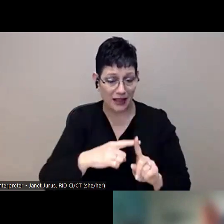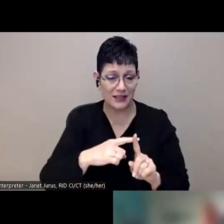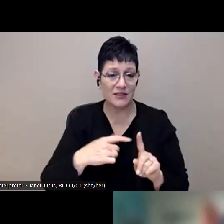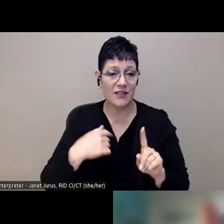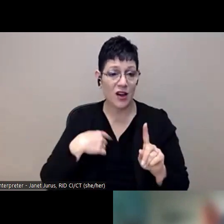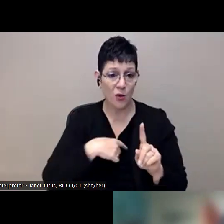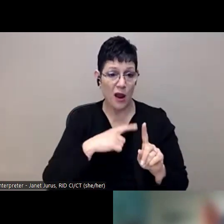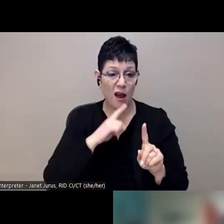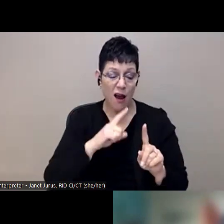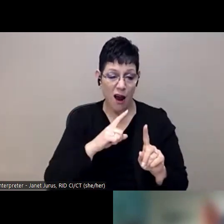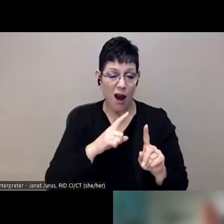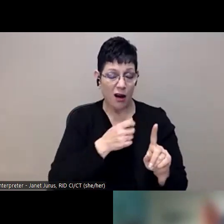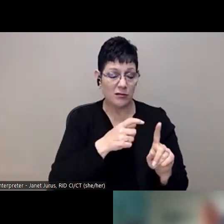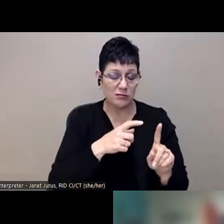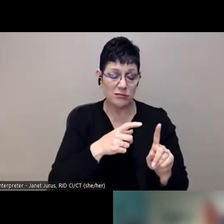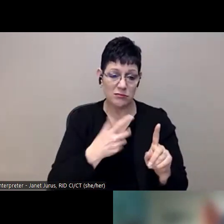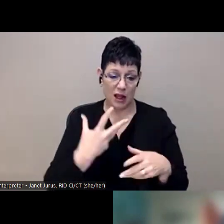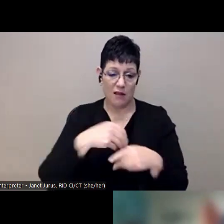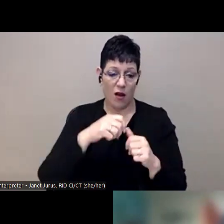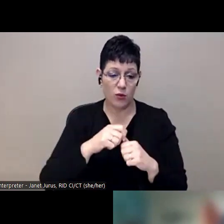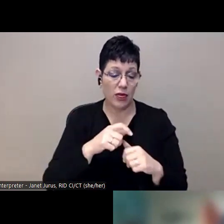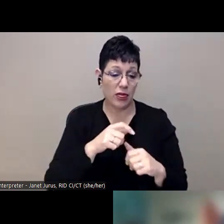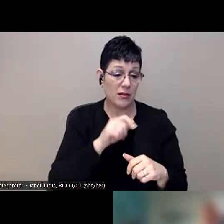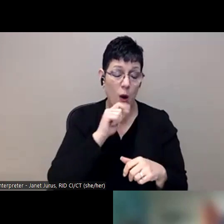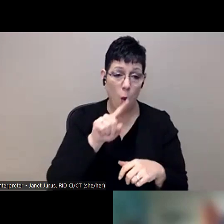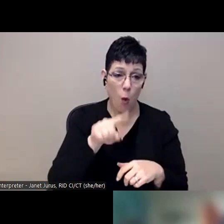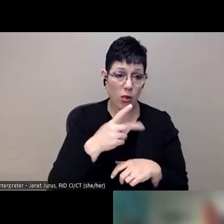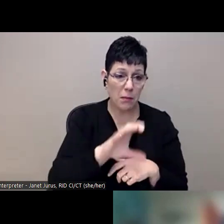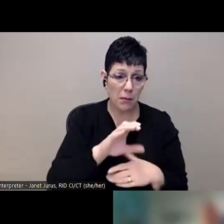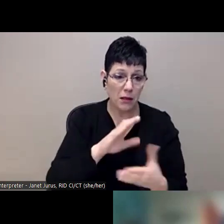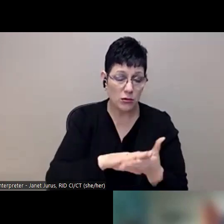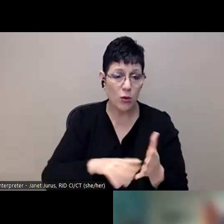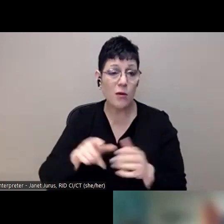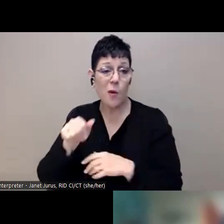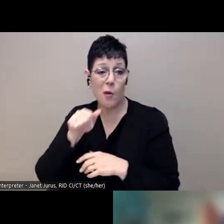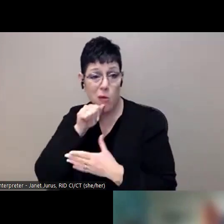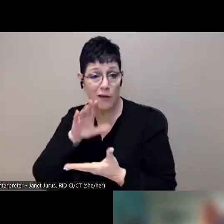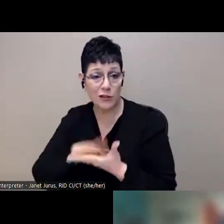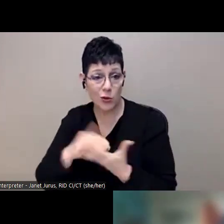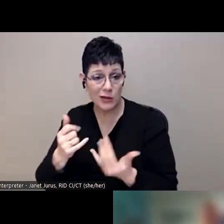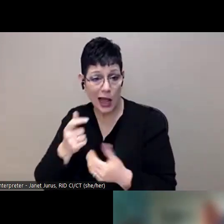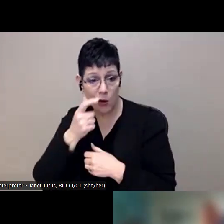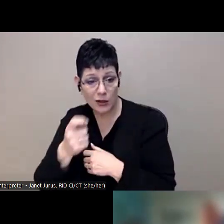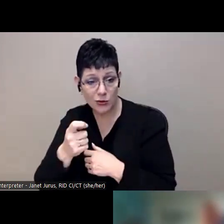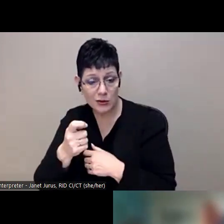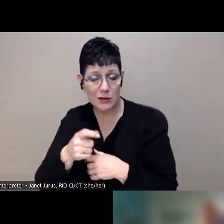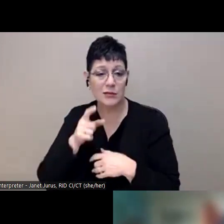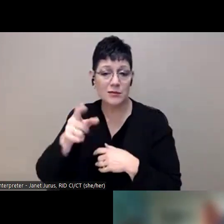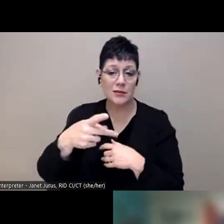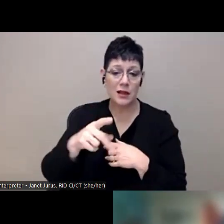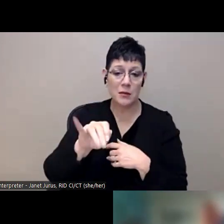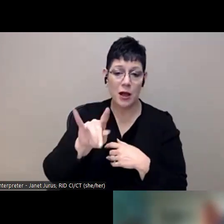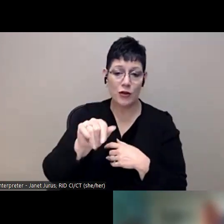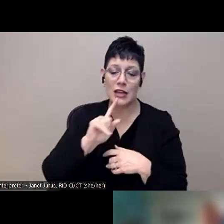um, more this year than ever before. Private schools are reaching out. Hey, can we get in on this? Um, Patricia is our